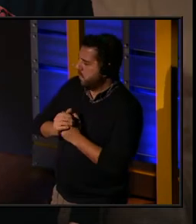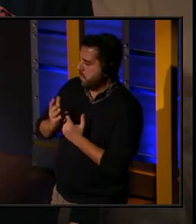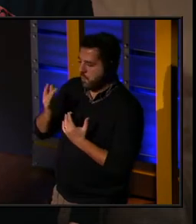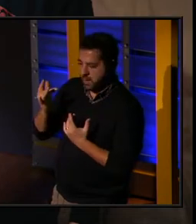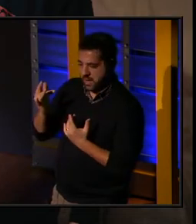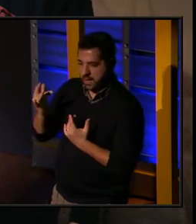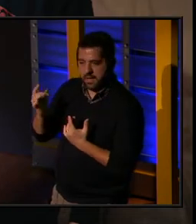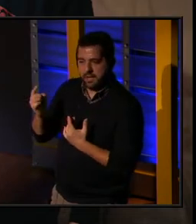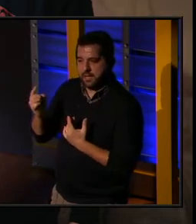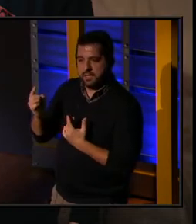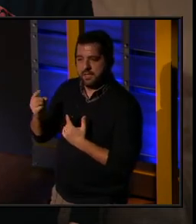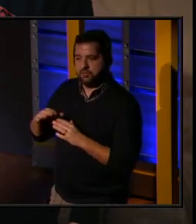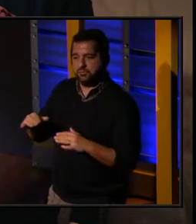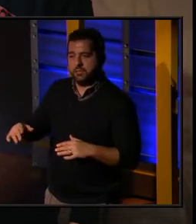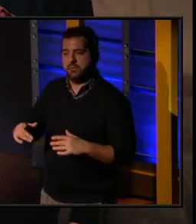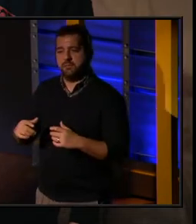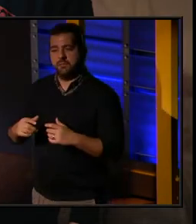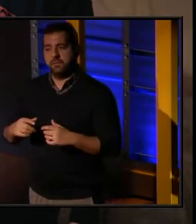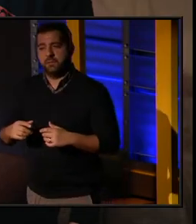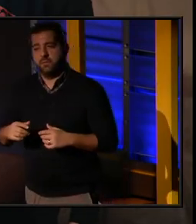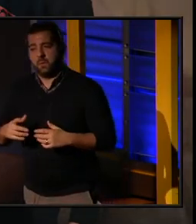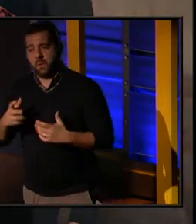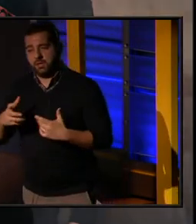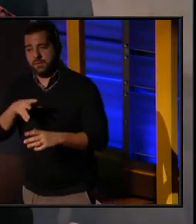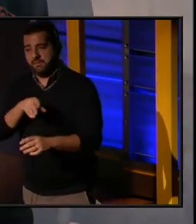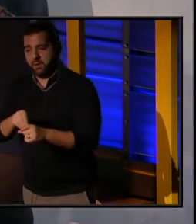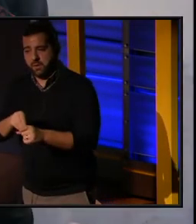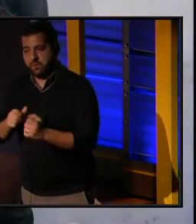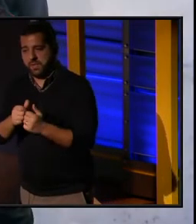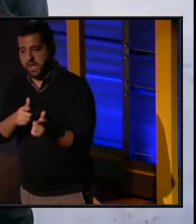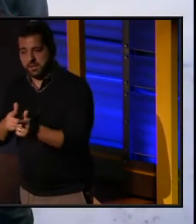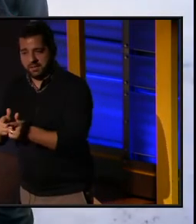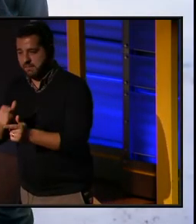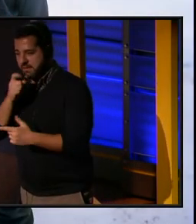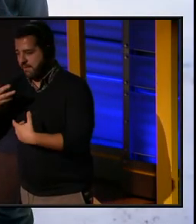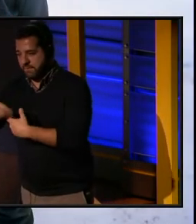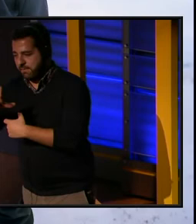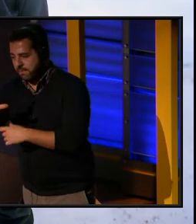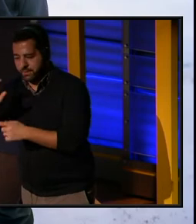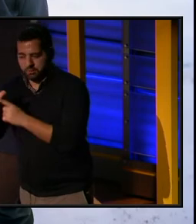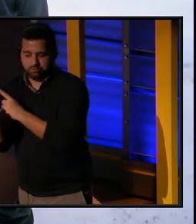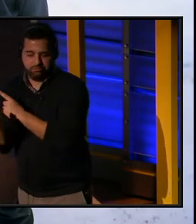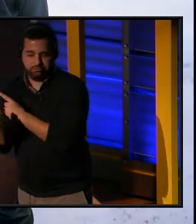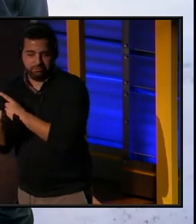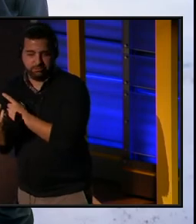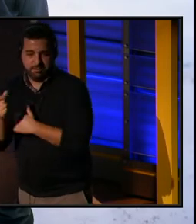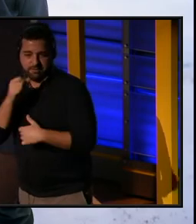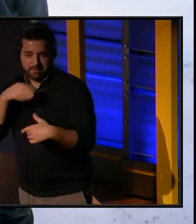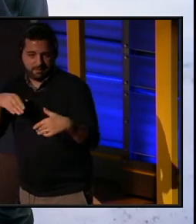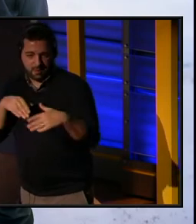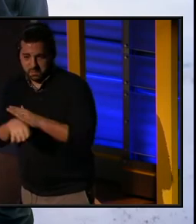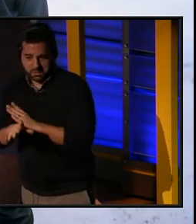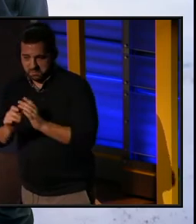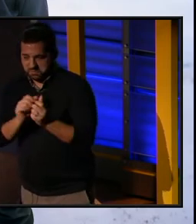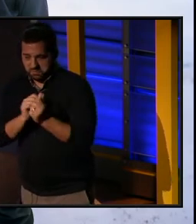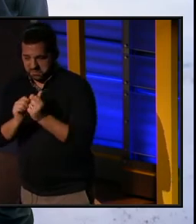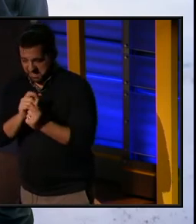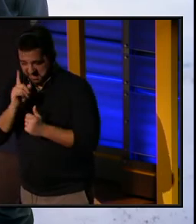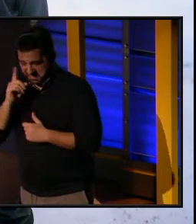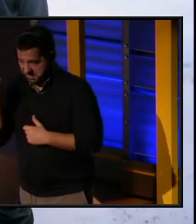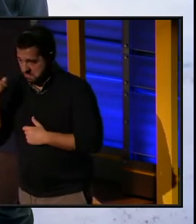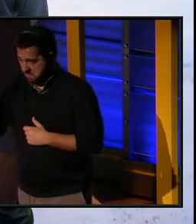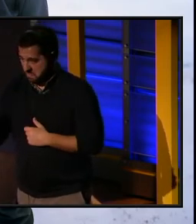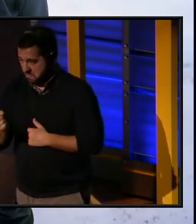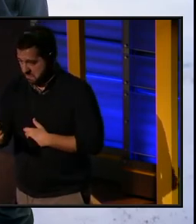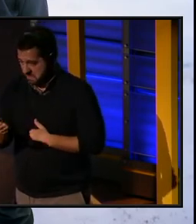live a subsistence lifestyle wanted to be engaged in hunting. And so I think the world, I didn't enter it in the sports category. I think somebody put it